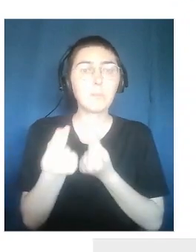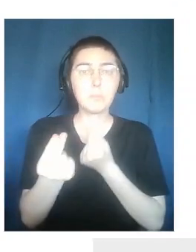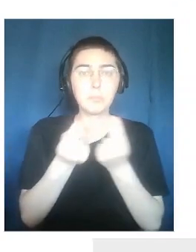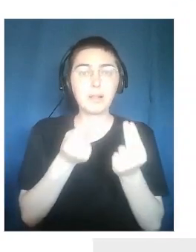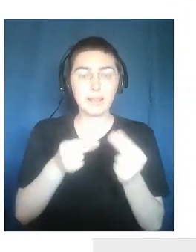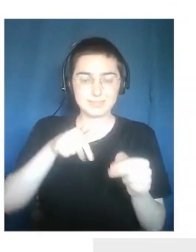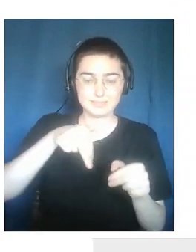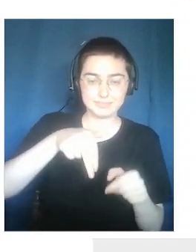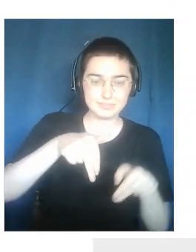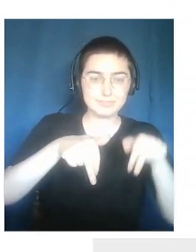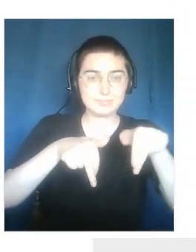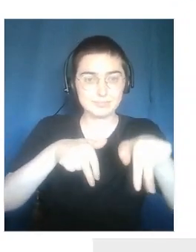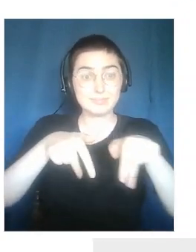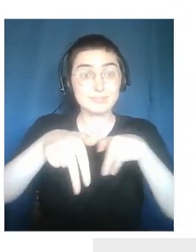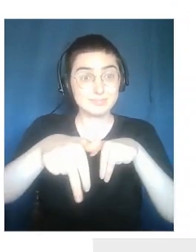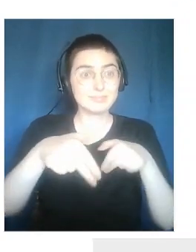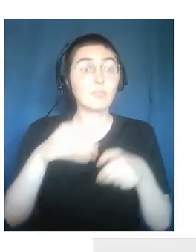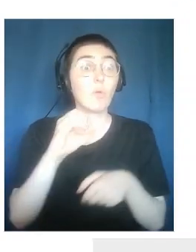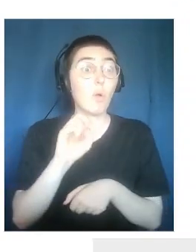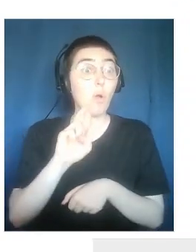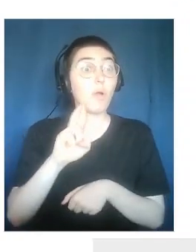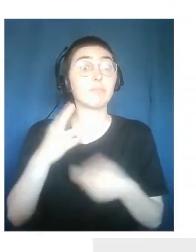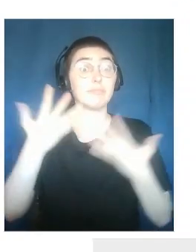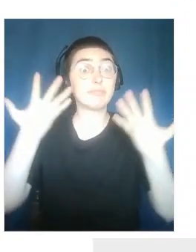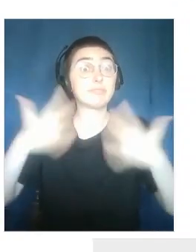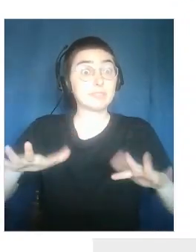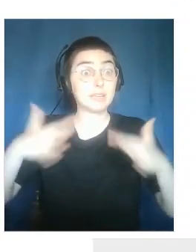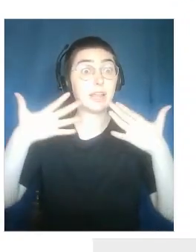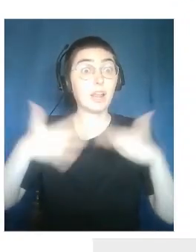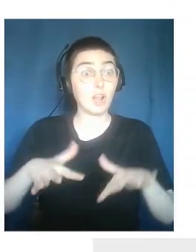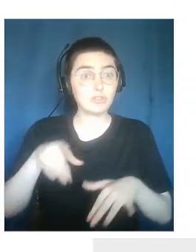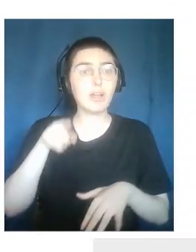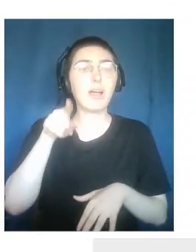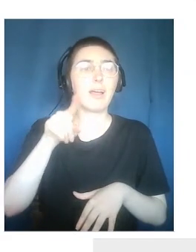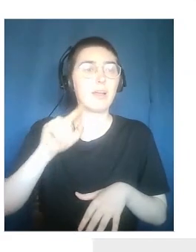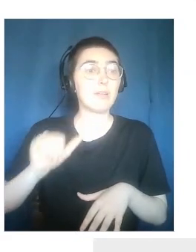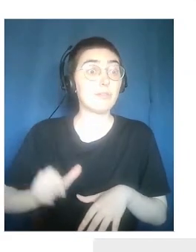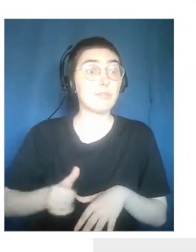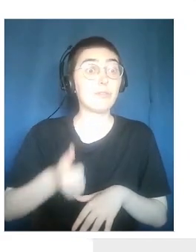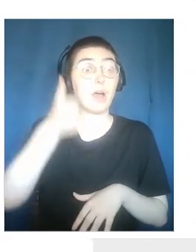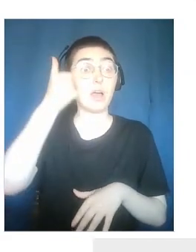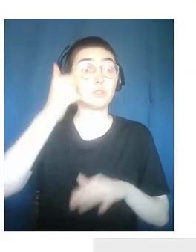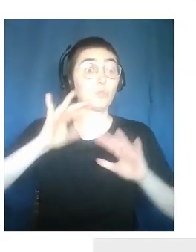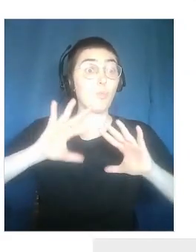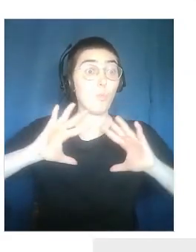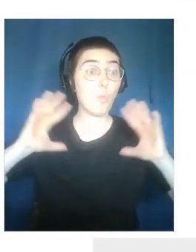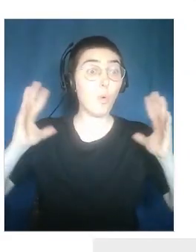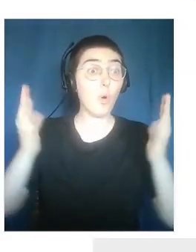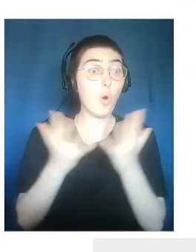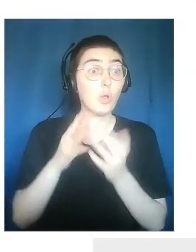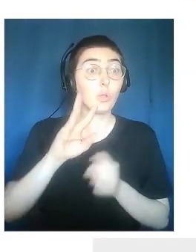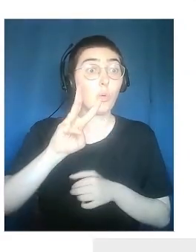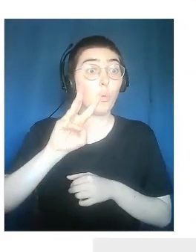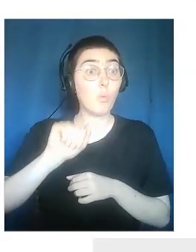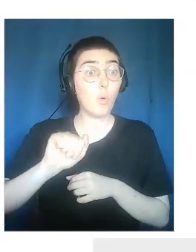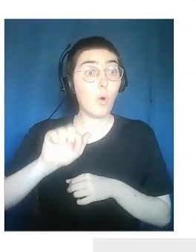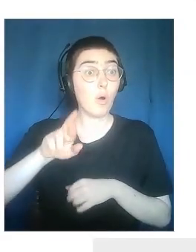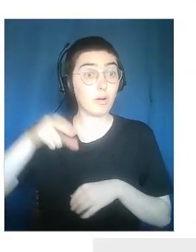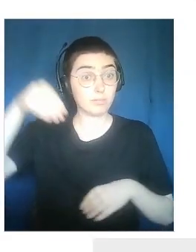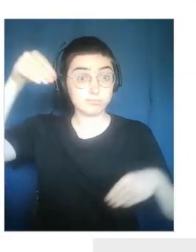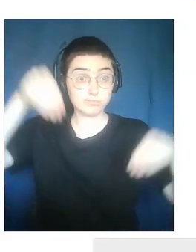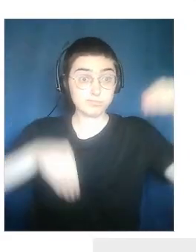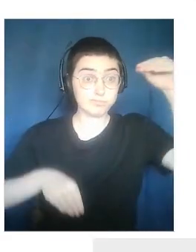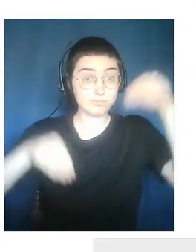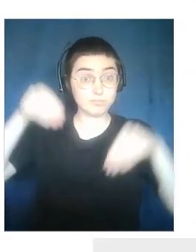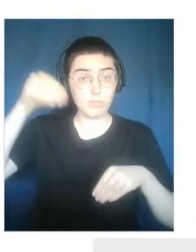in the street, in the square. Or when we try to make people live again the